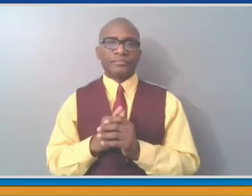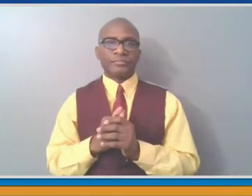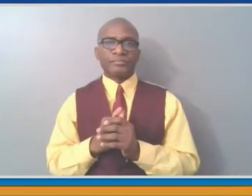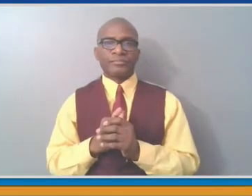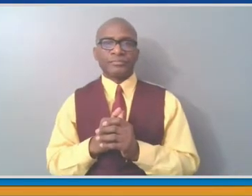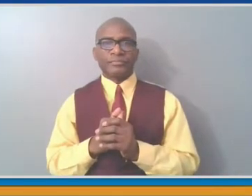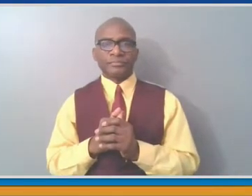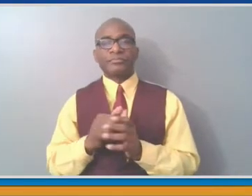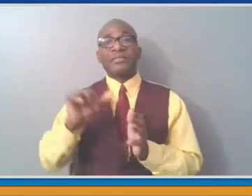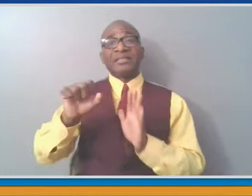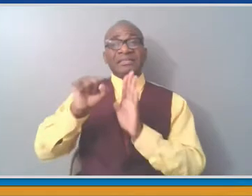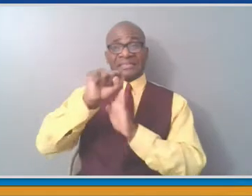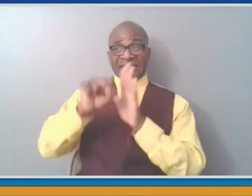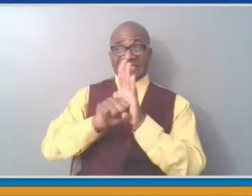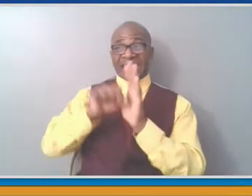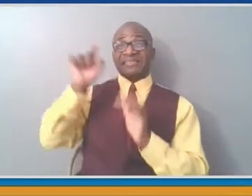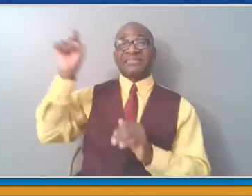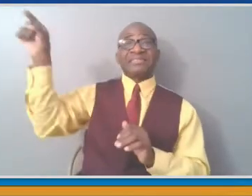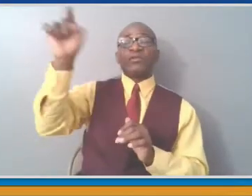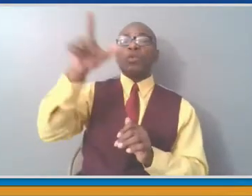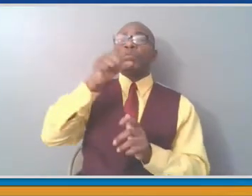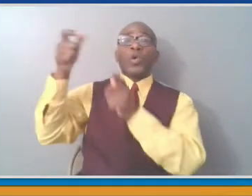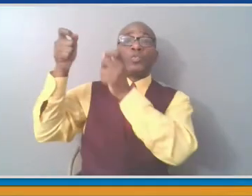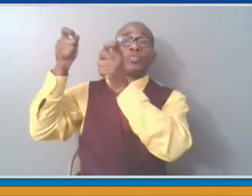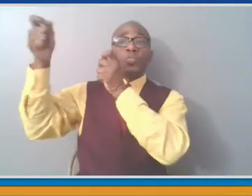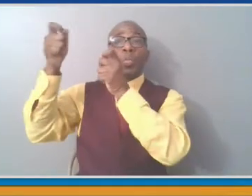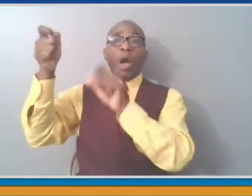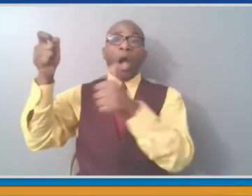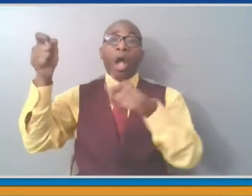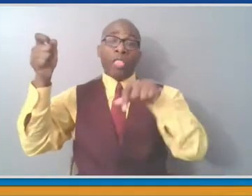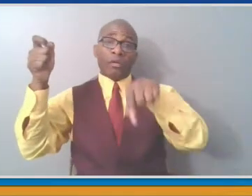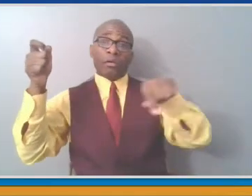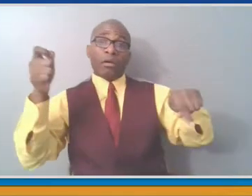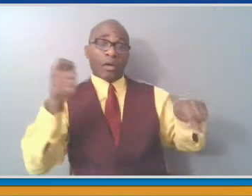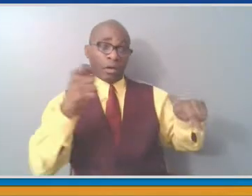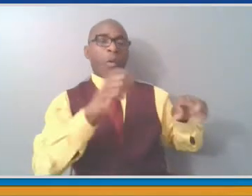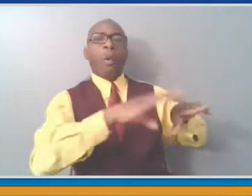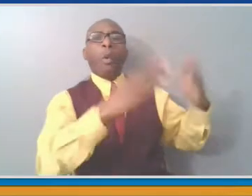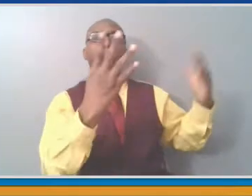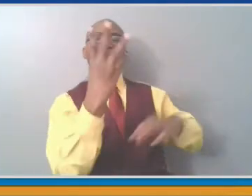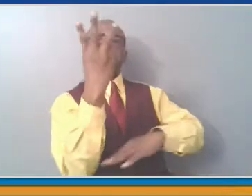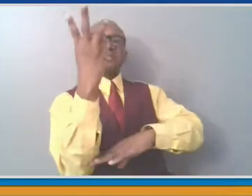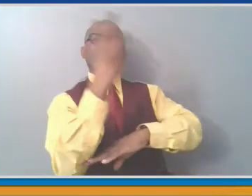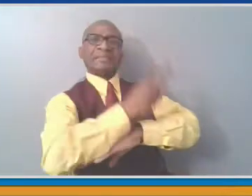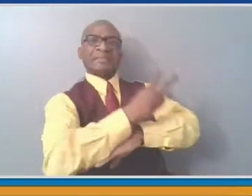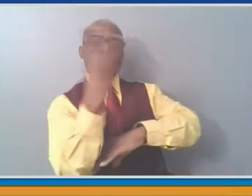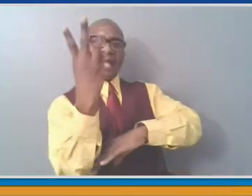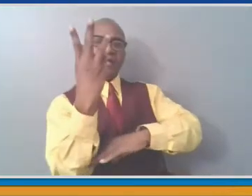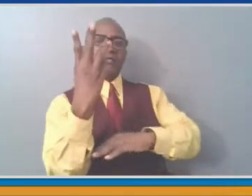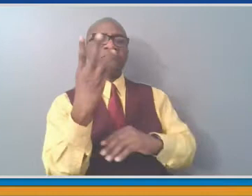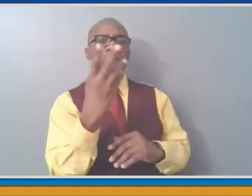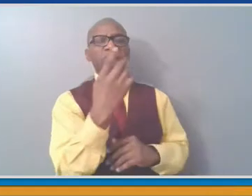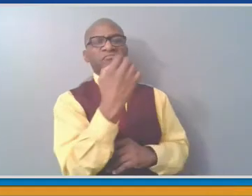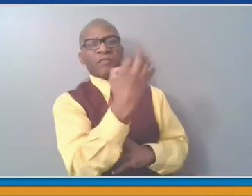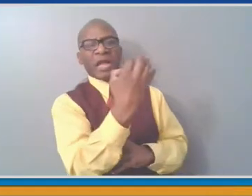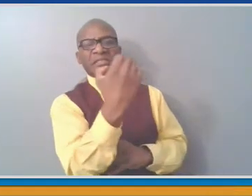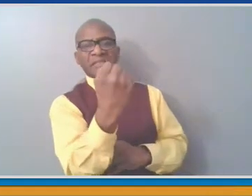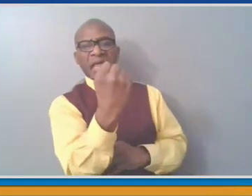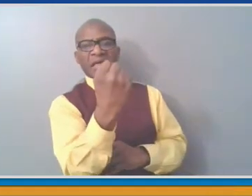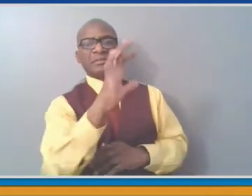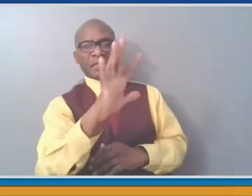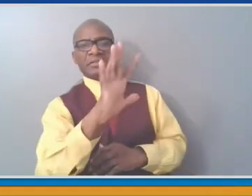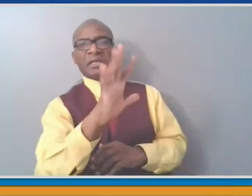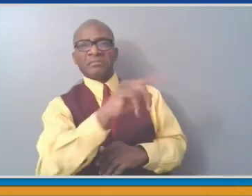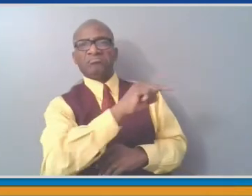over a month. 46,000 vaccinations given out at the Yonkers Armory. That is a partnership with the state and FEMA. And then Westchester